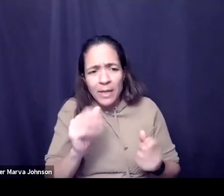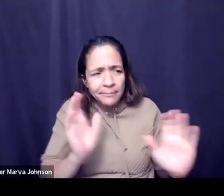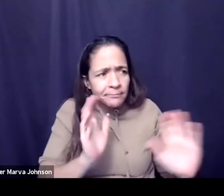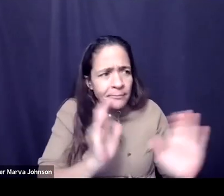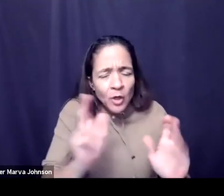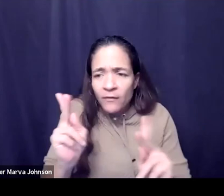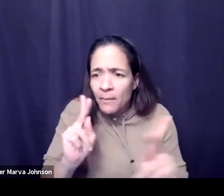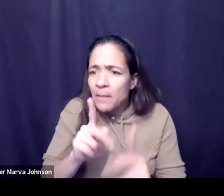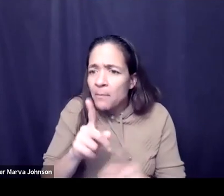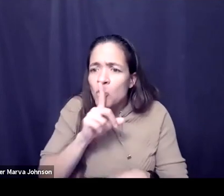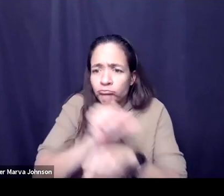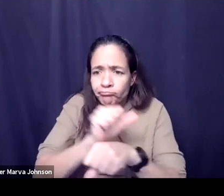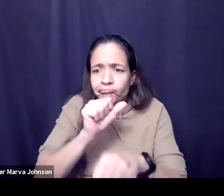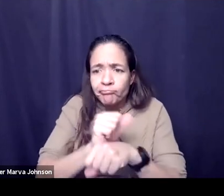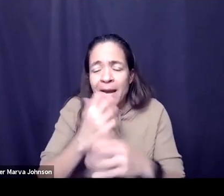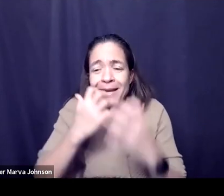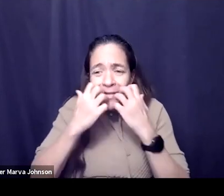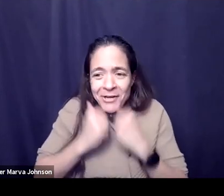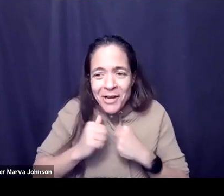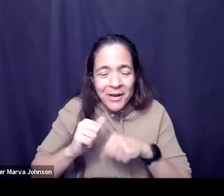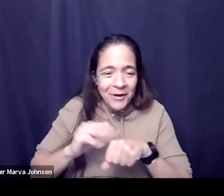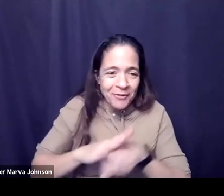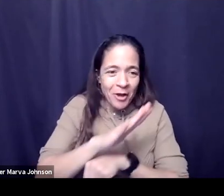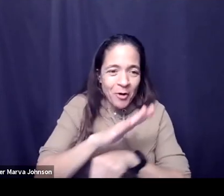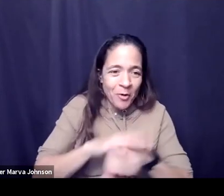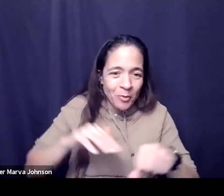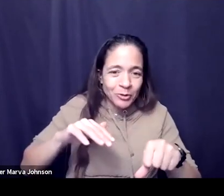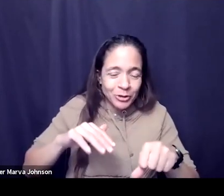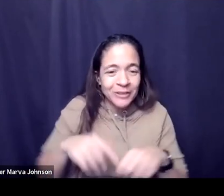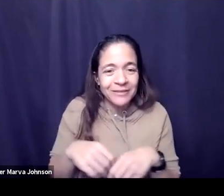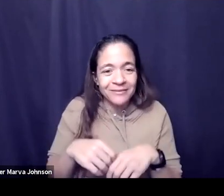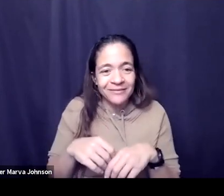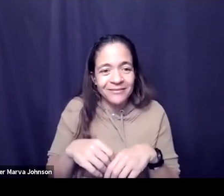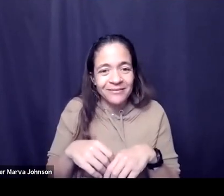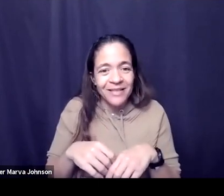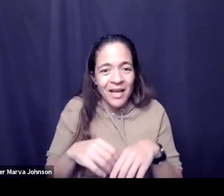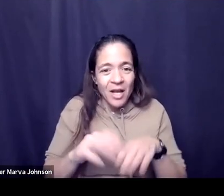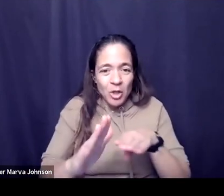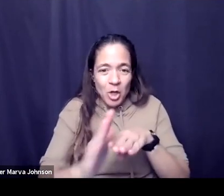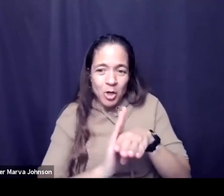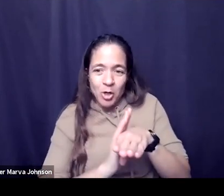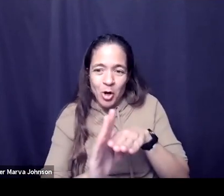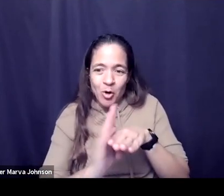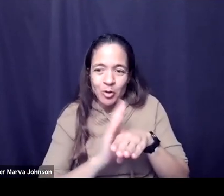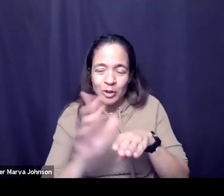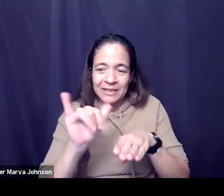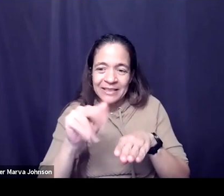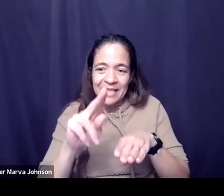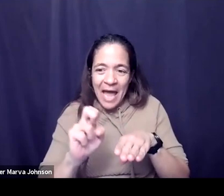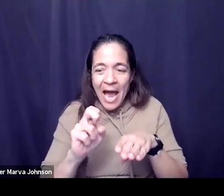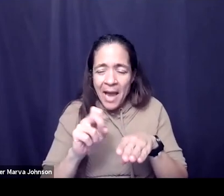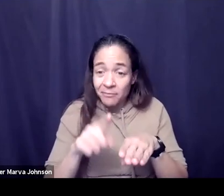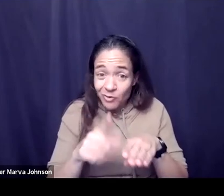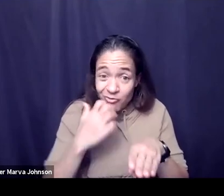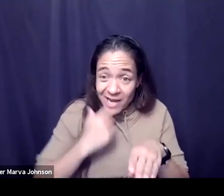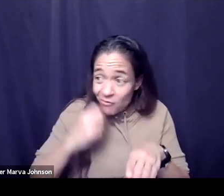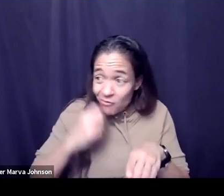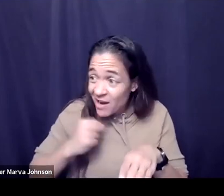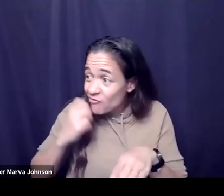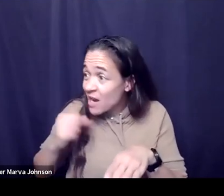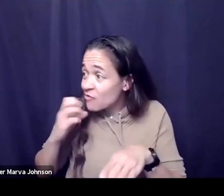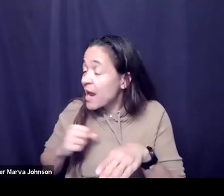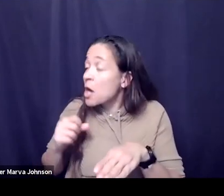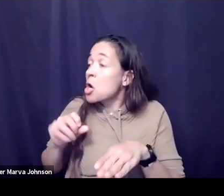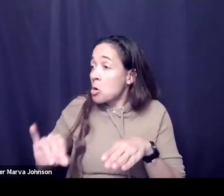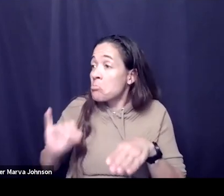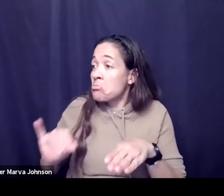the coastline right now who would believe in advocating for this thing and you can ask you know what why why would they come together you know what do they need more of right